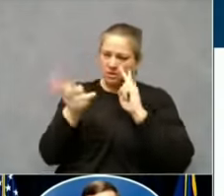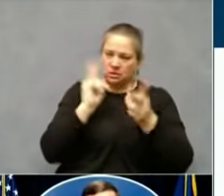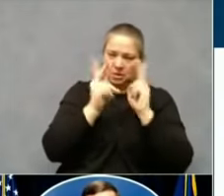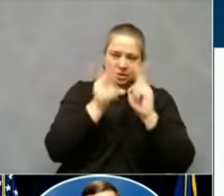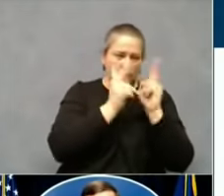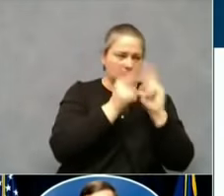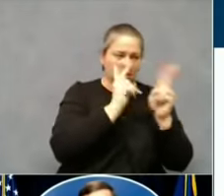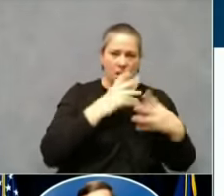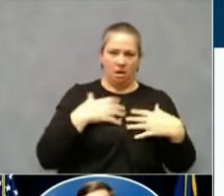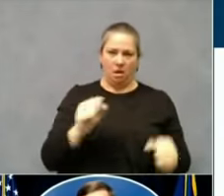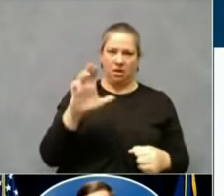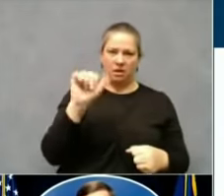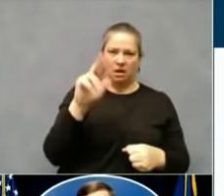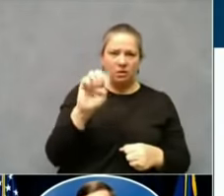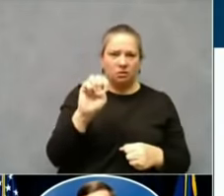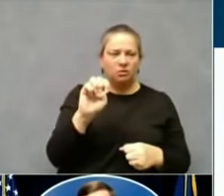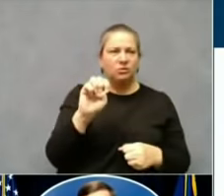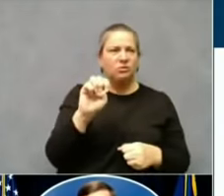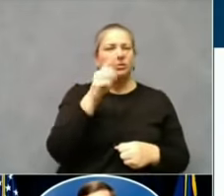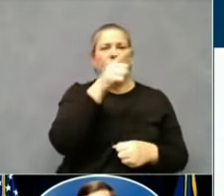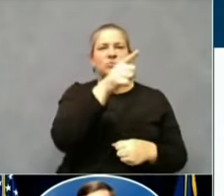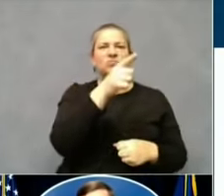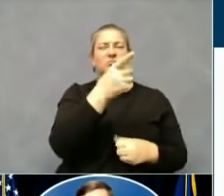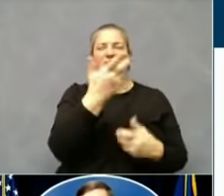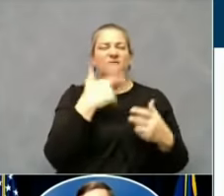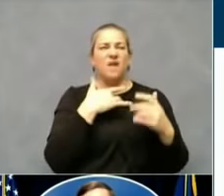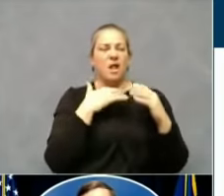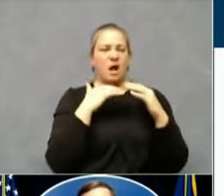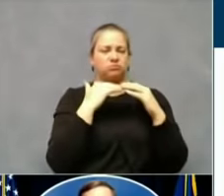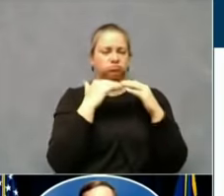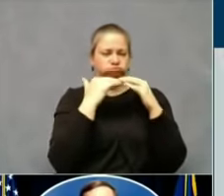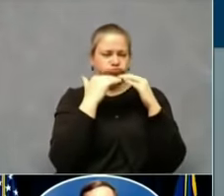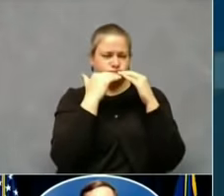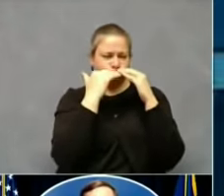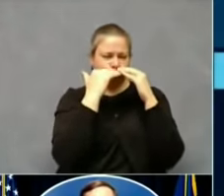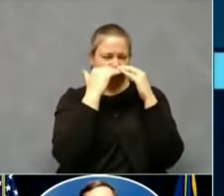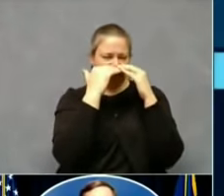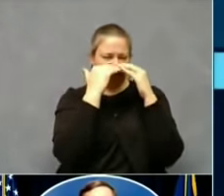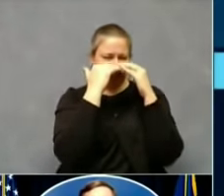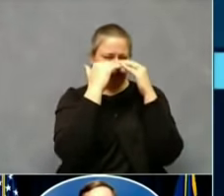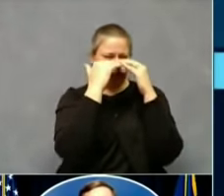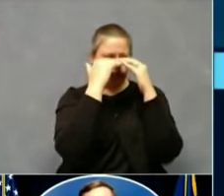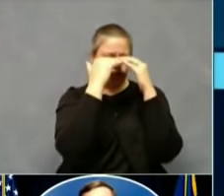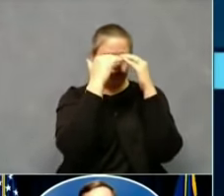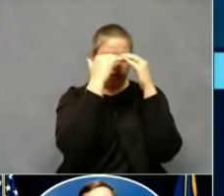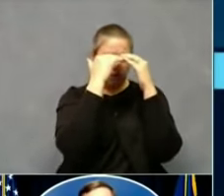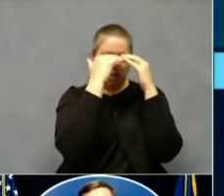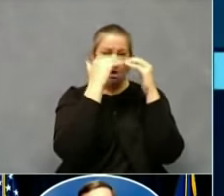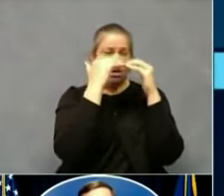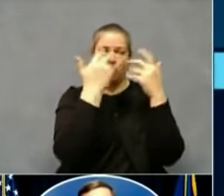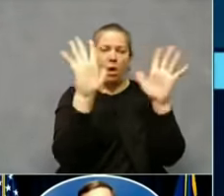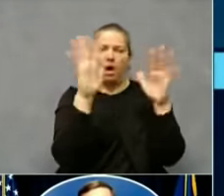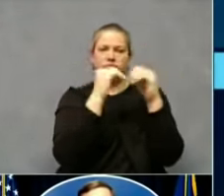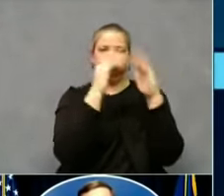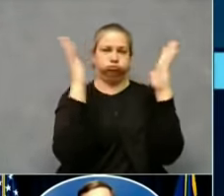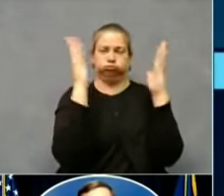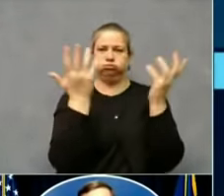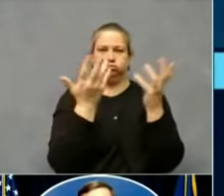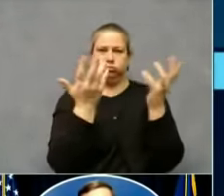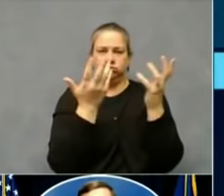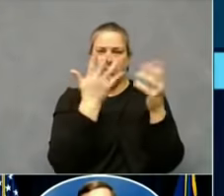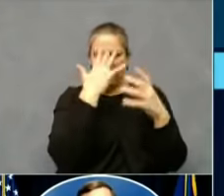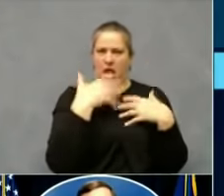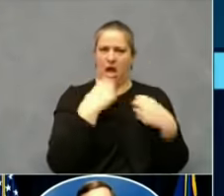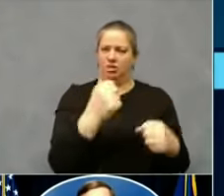and even break. Early on, New York proved what happens when you run out of health care